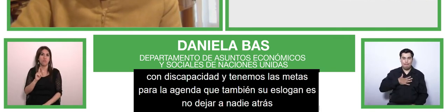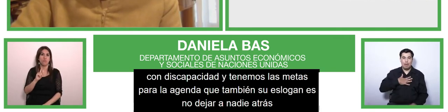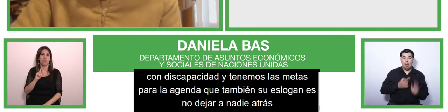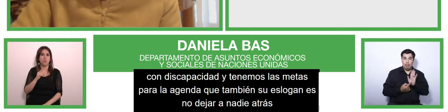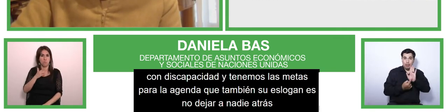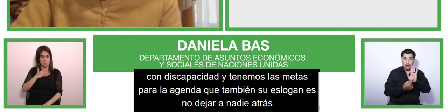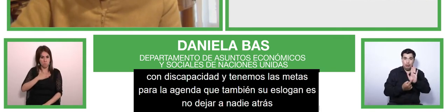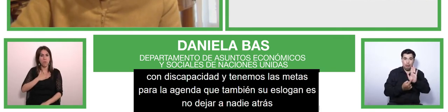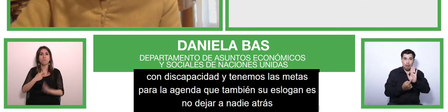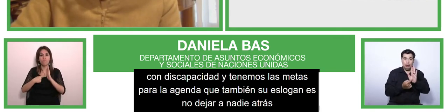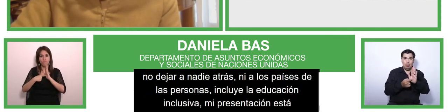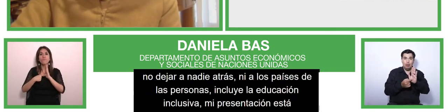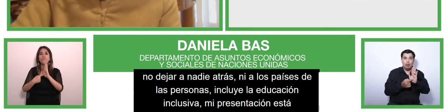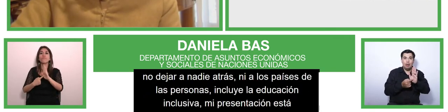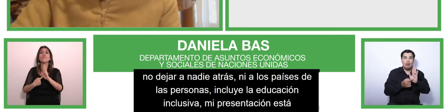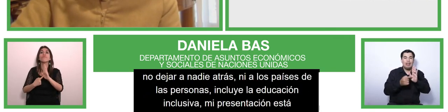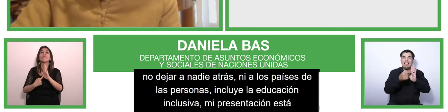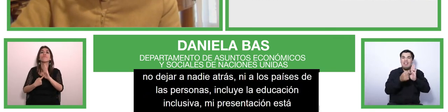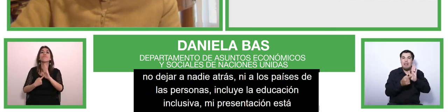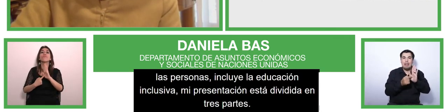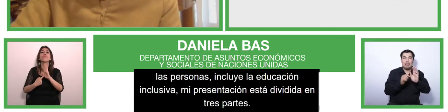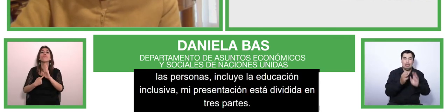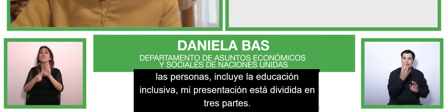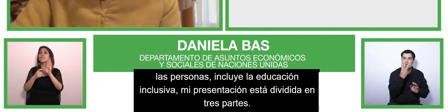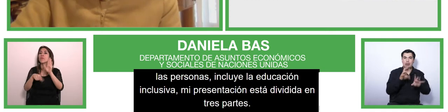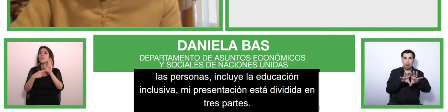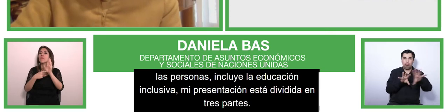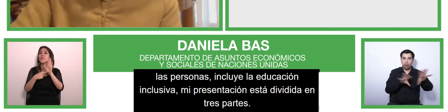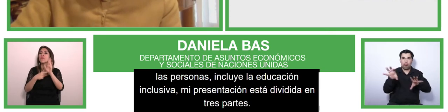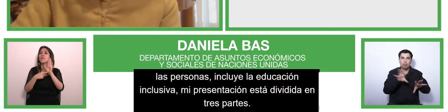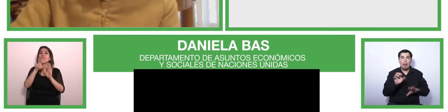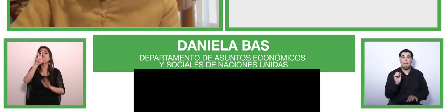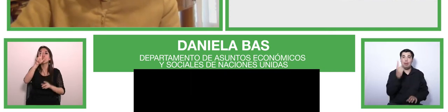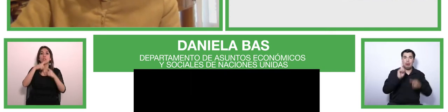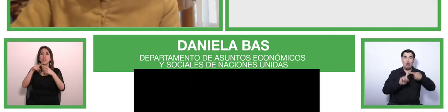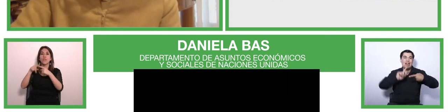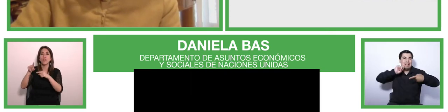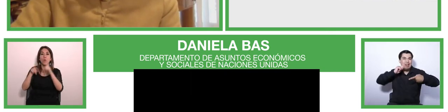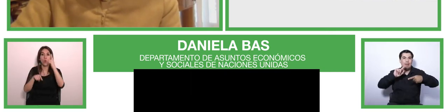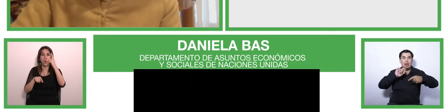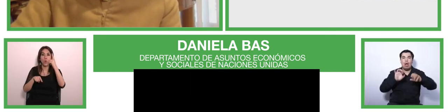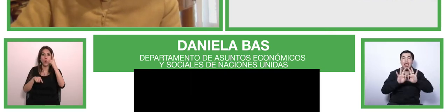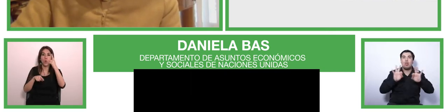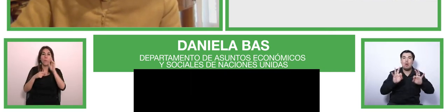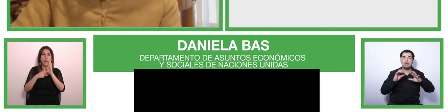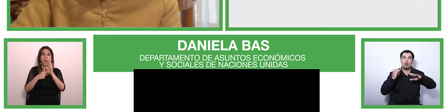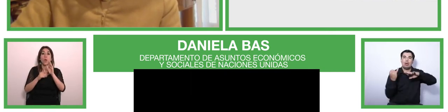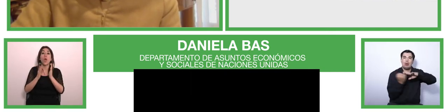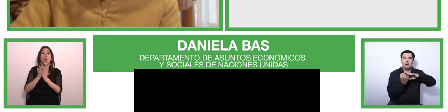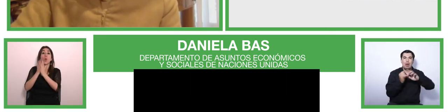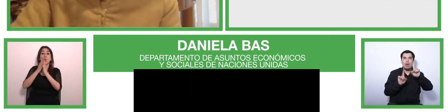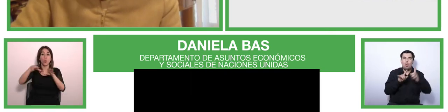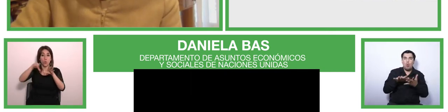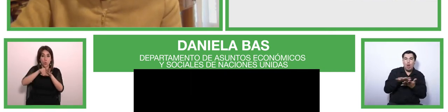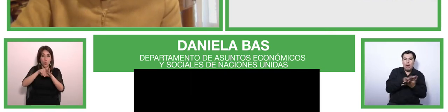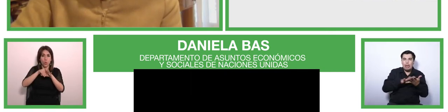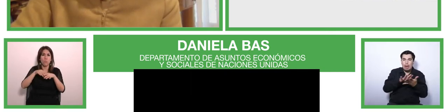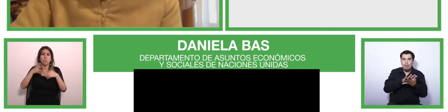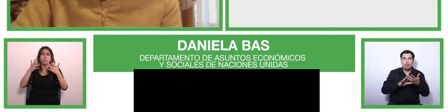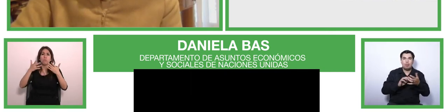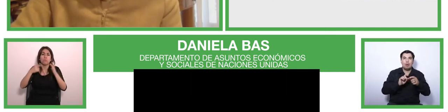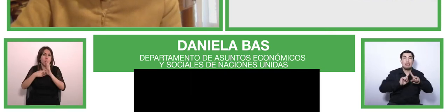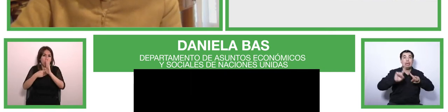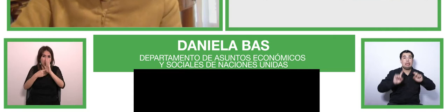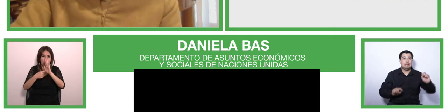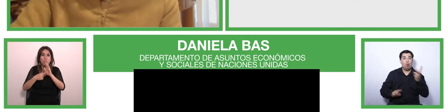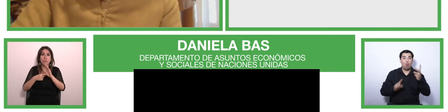about the meaning of inclusive education and some practical examples the second is about